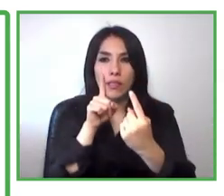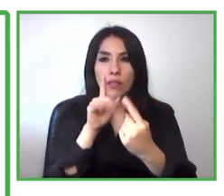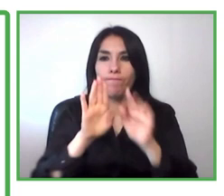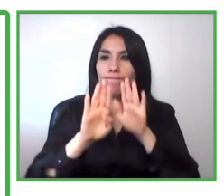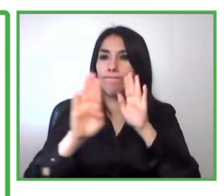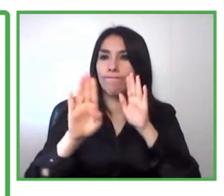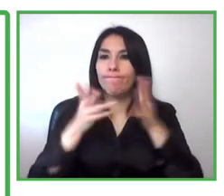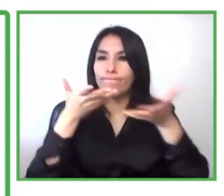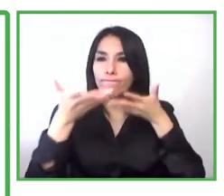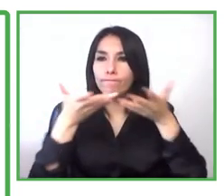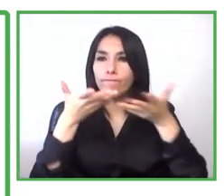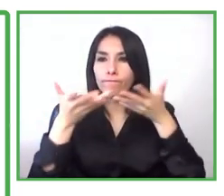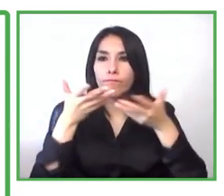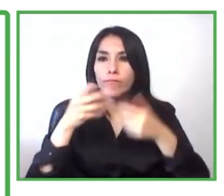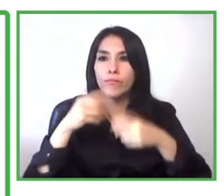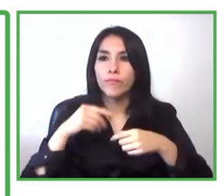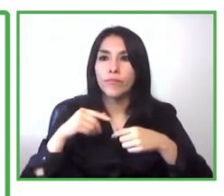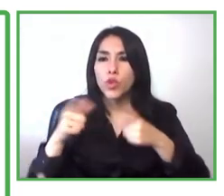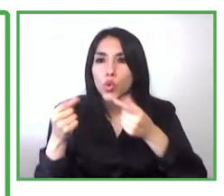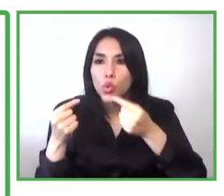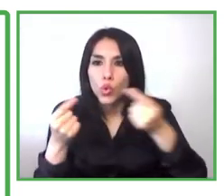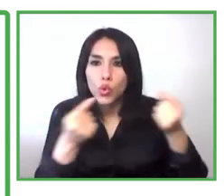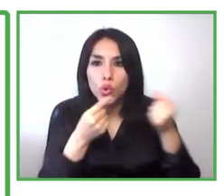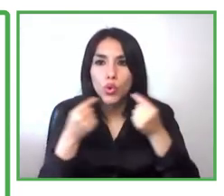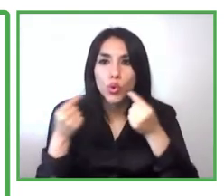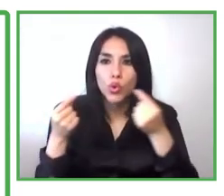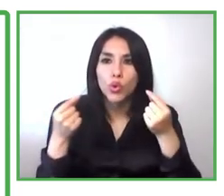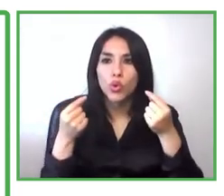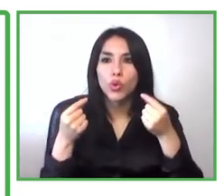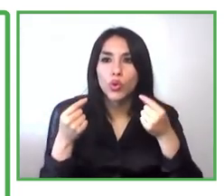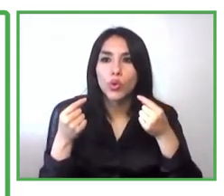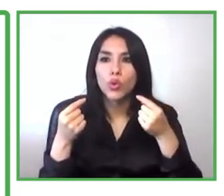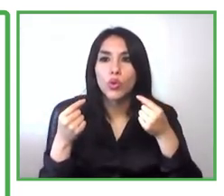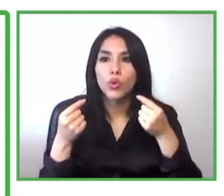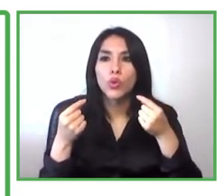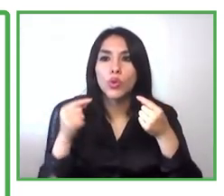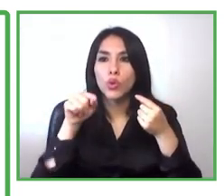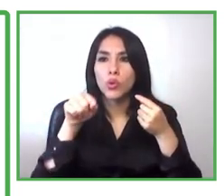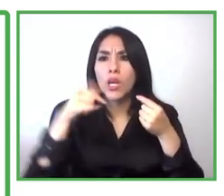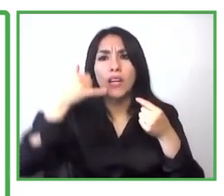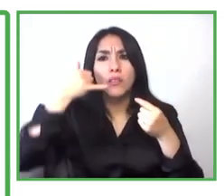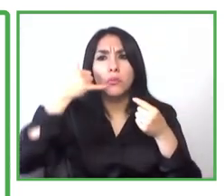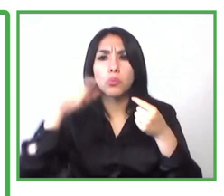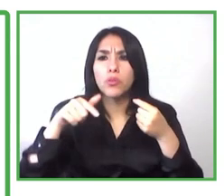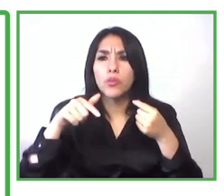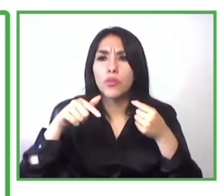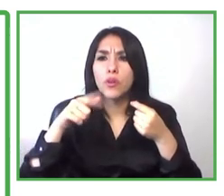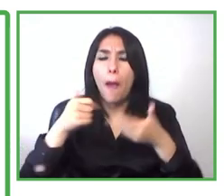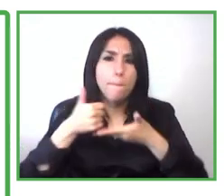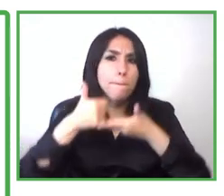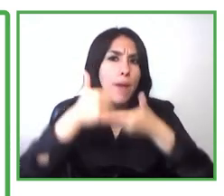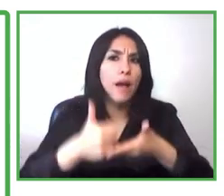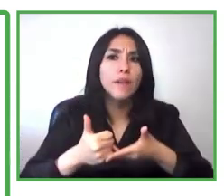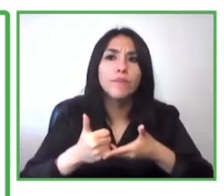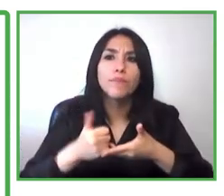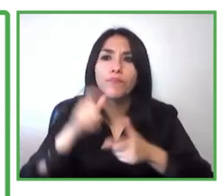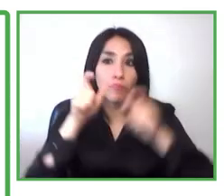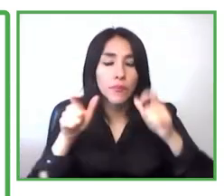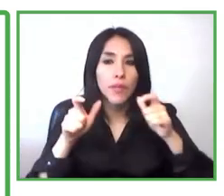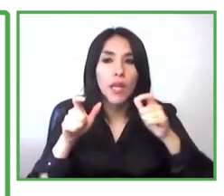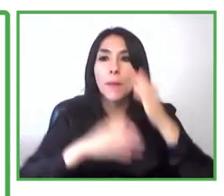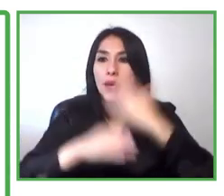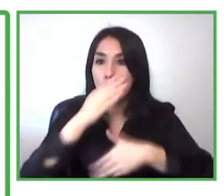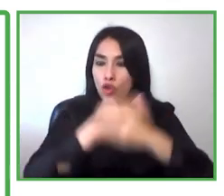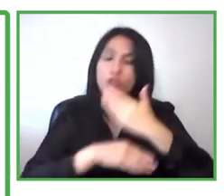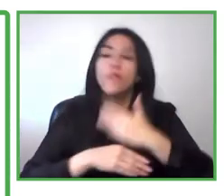help uh people with disability regardless of their ability to work or to do uh